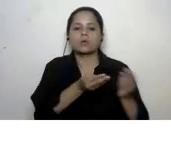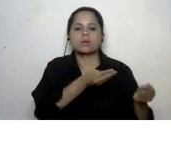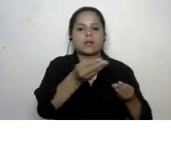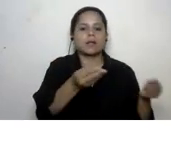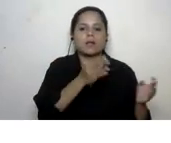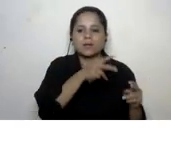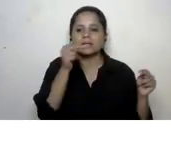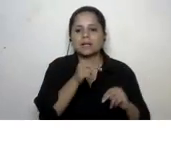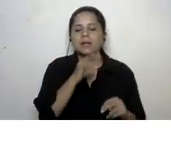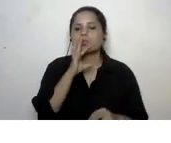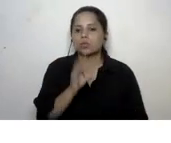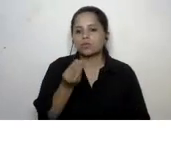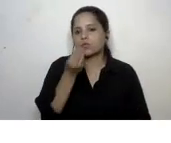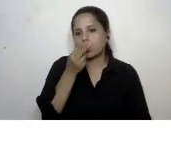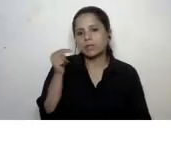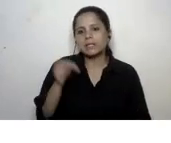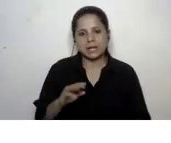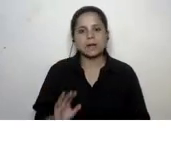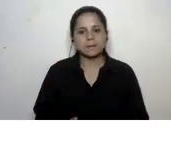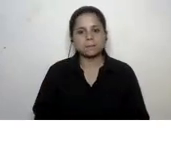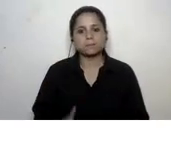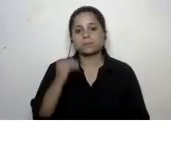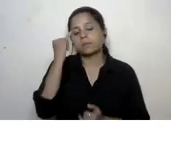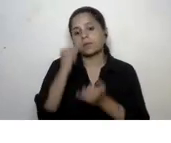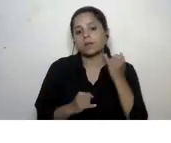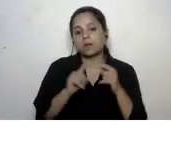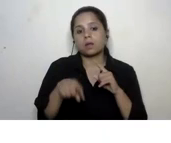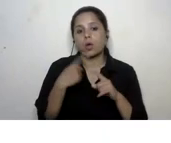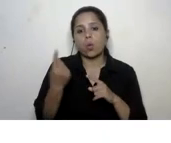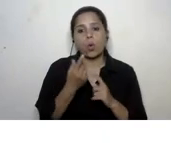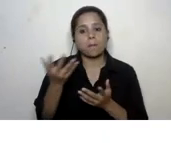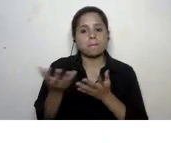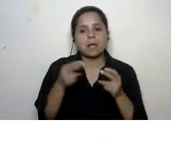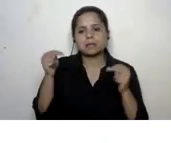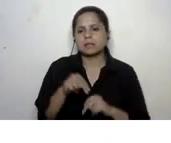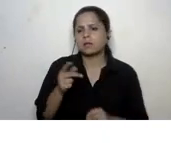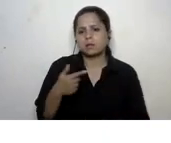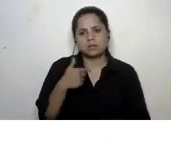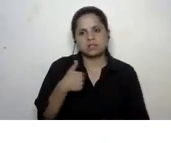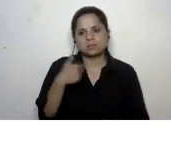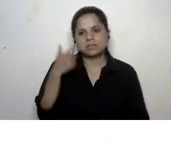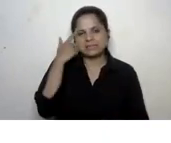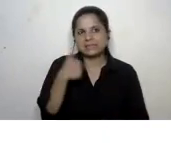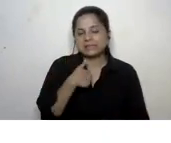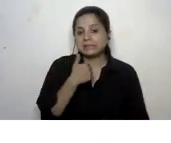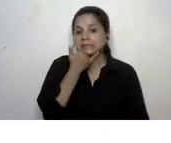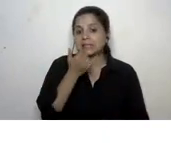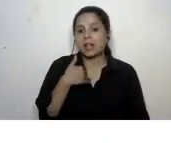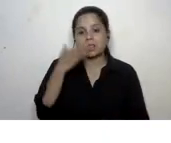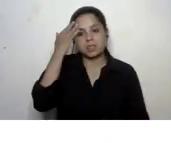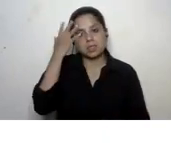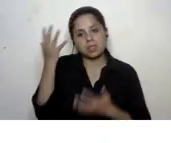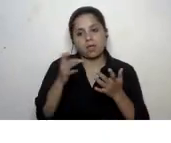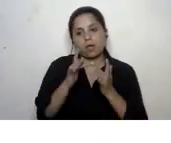really need the food and uh the last bit about only buying products that we need i think i am very guilty of doing this or all this online